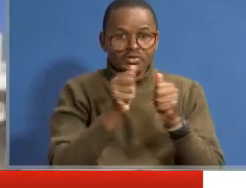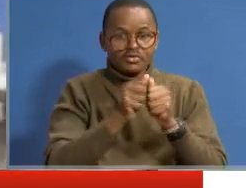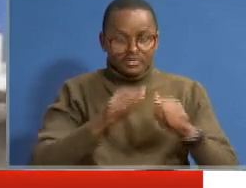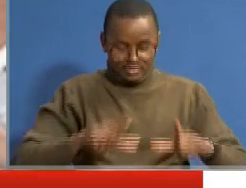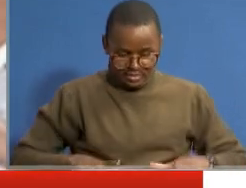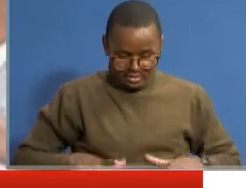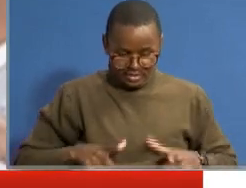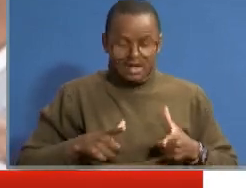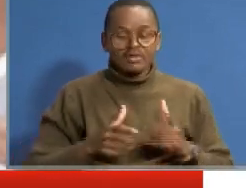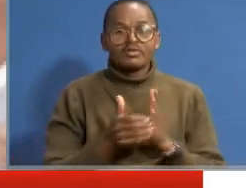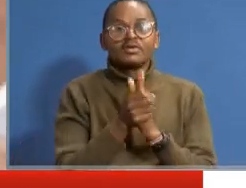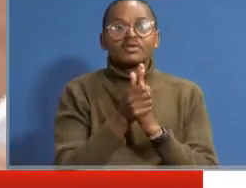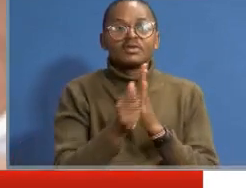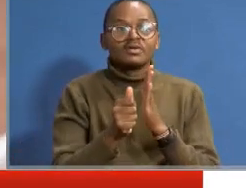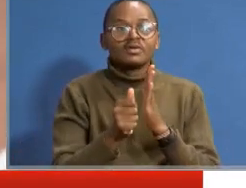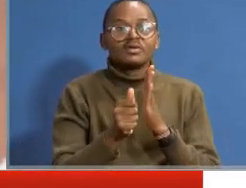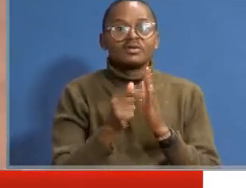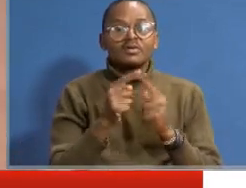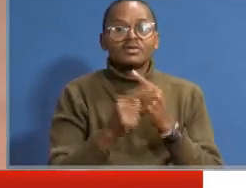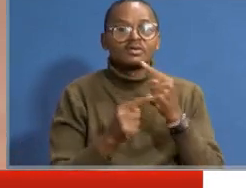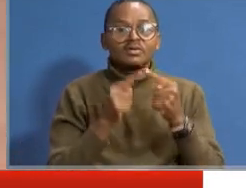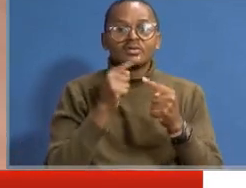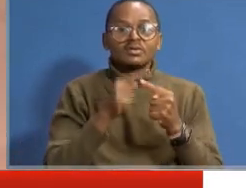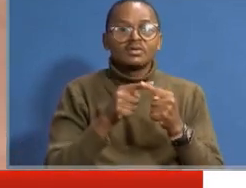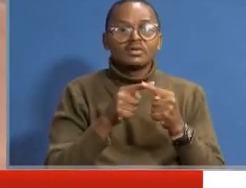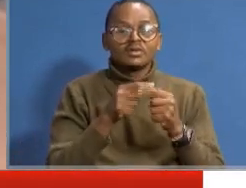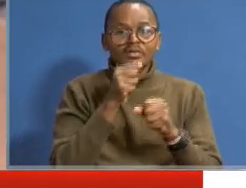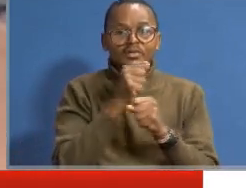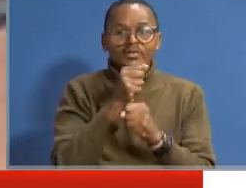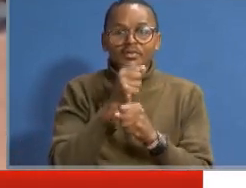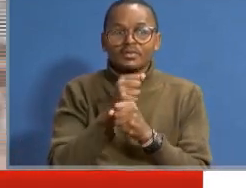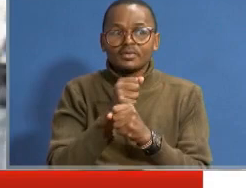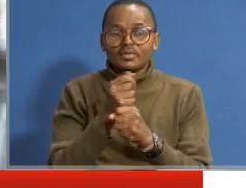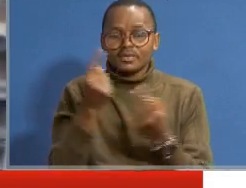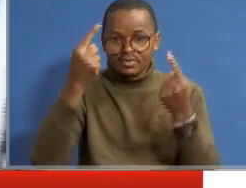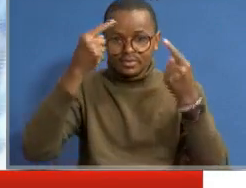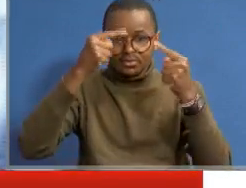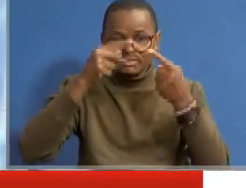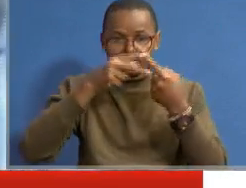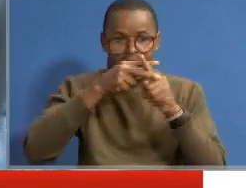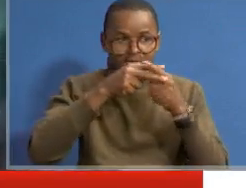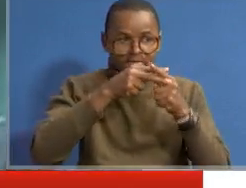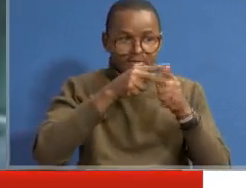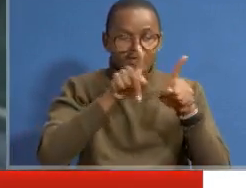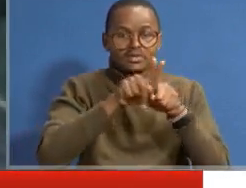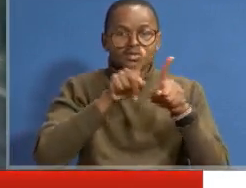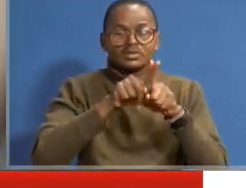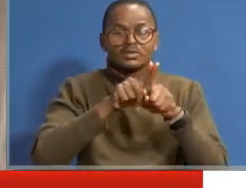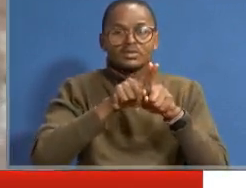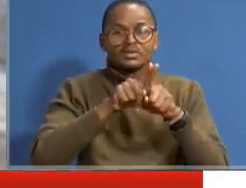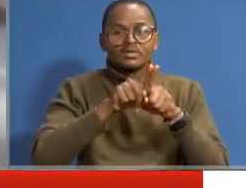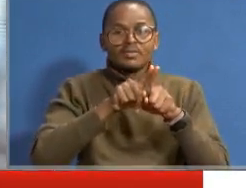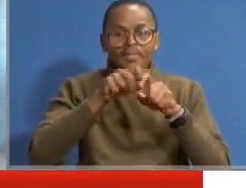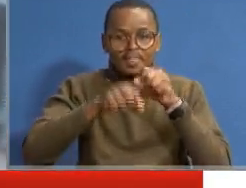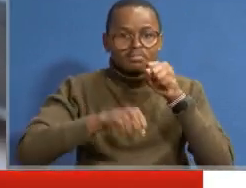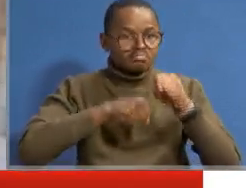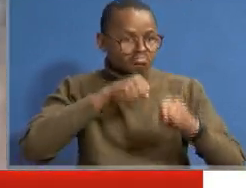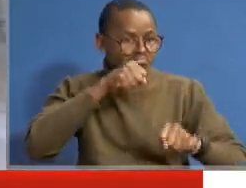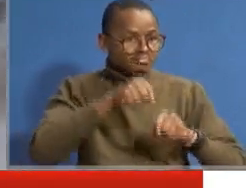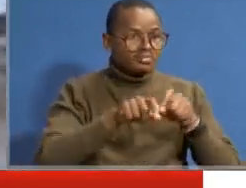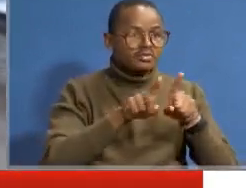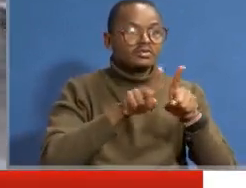survival skills ranging from beadwork and jewellery making, carpentry and masonry, tailoring and embroidery,